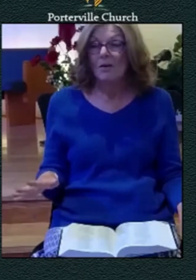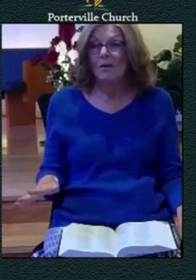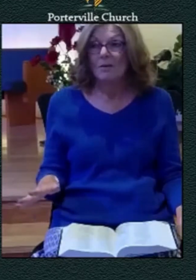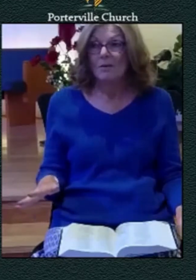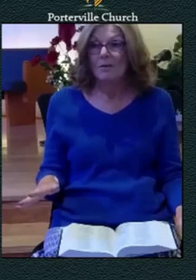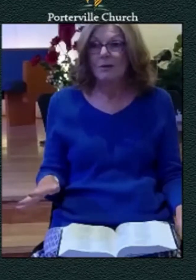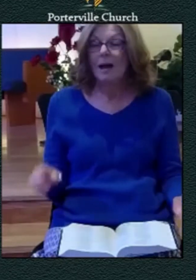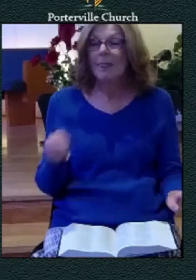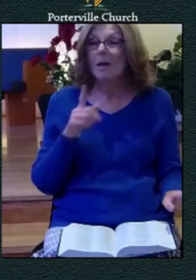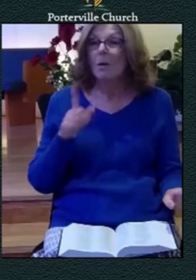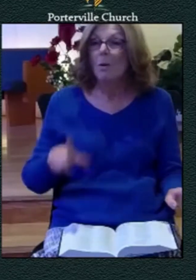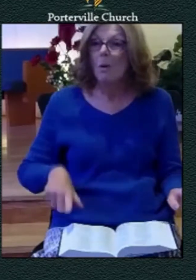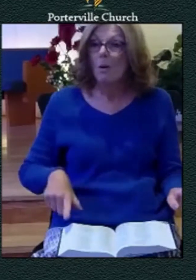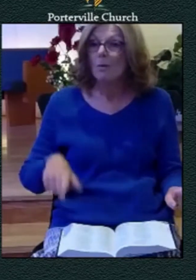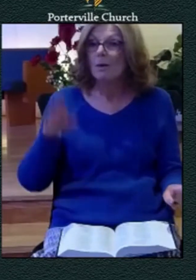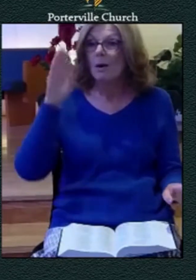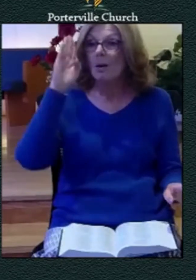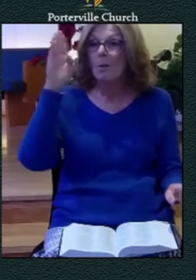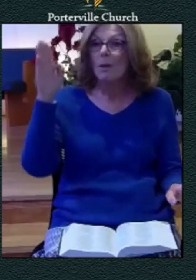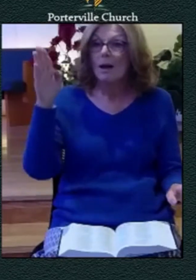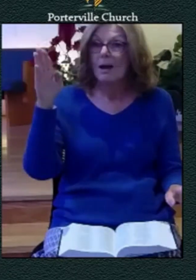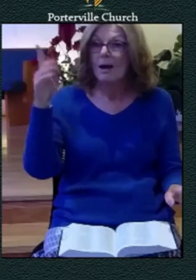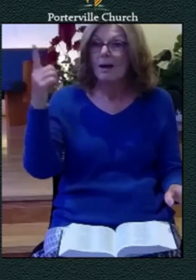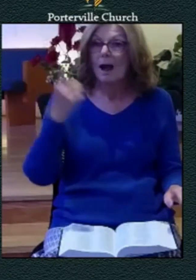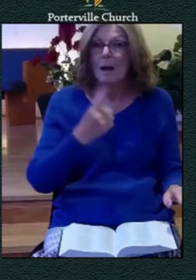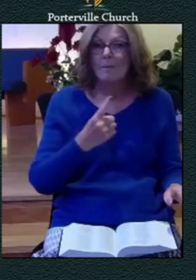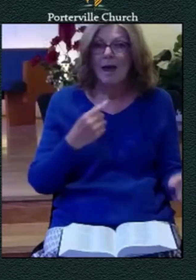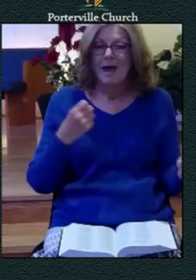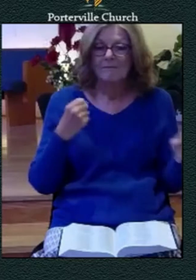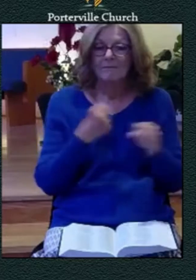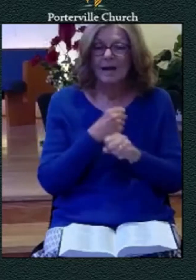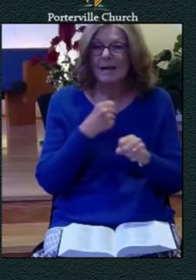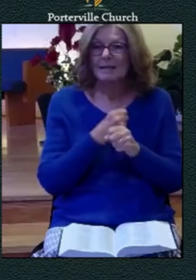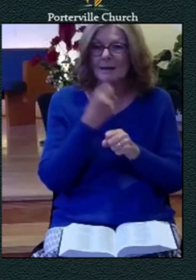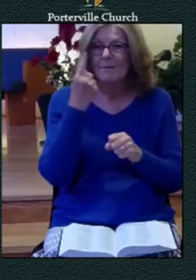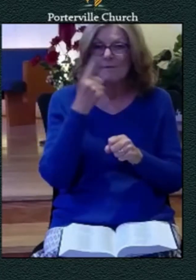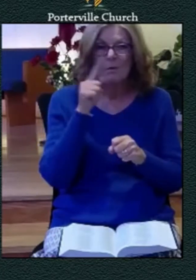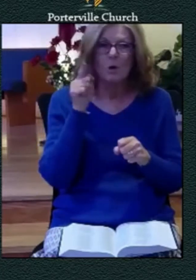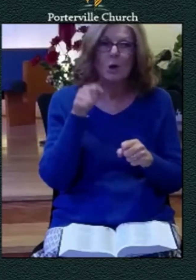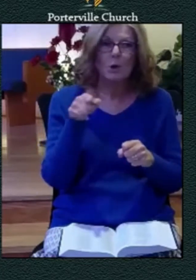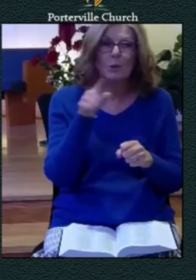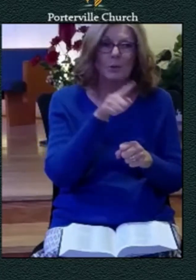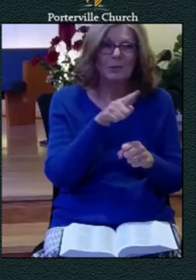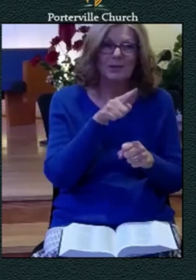will fight for you let's pray